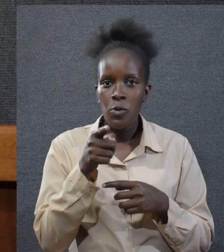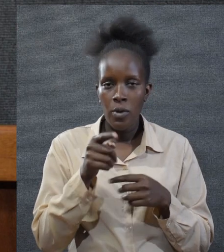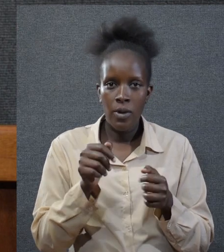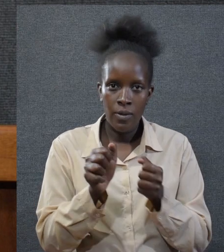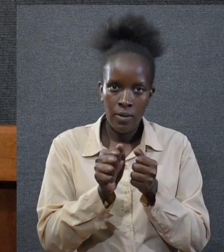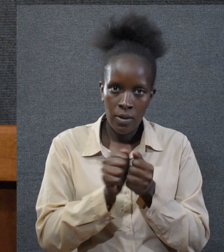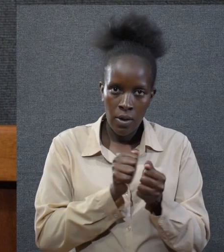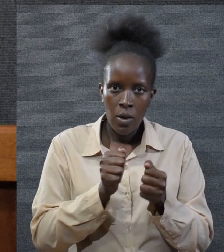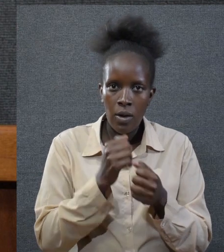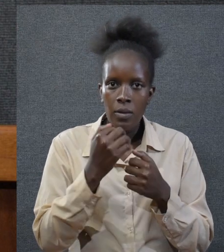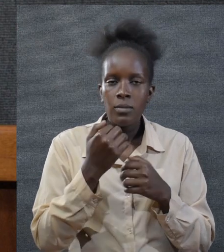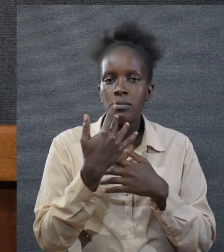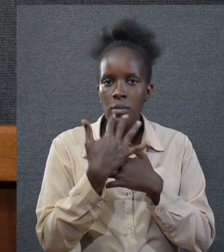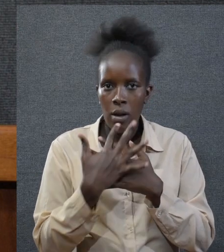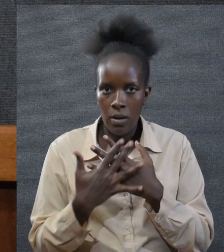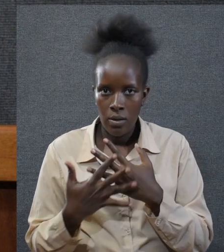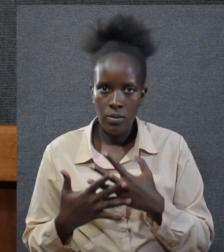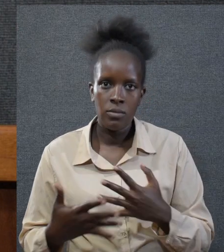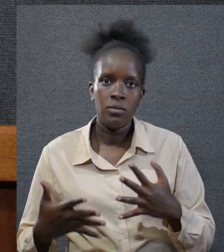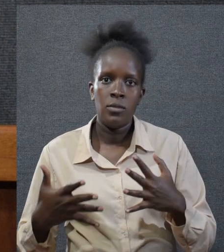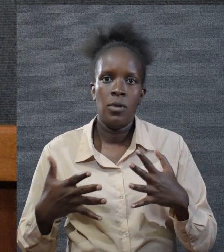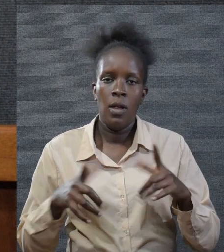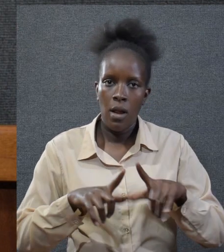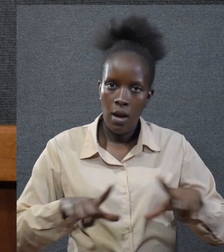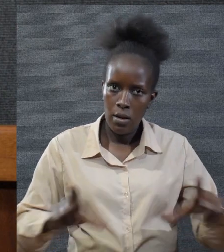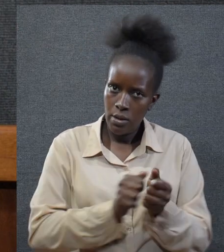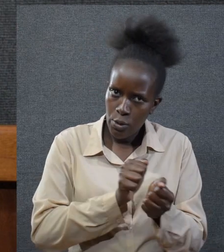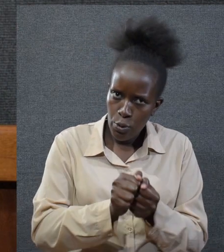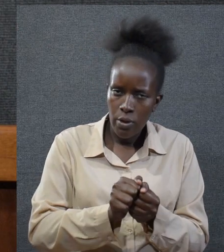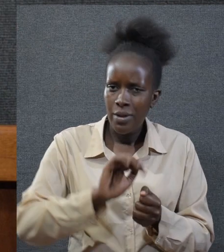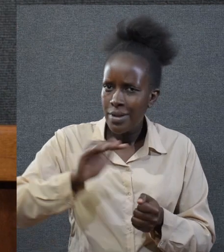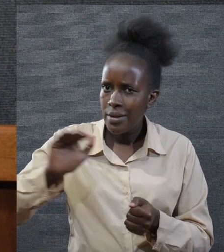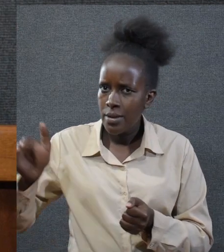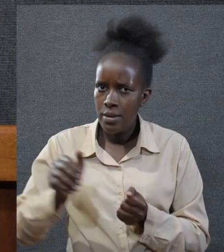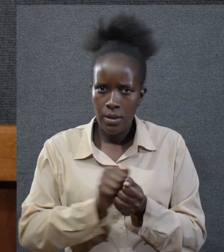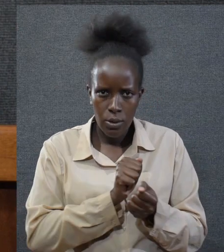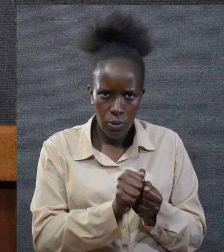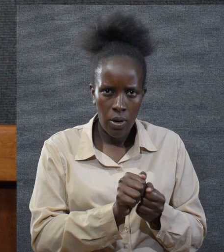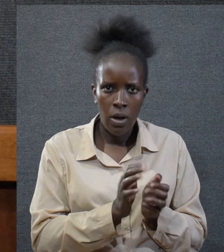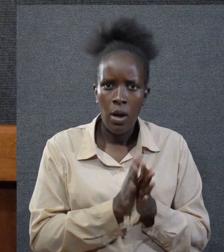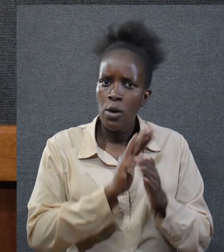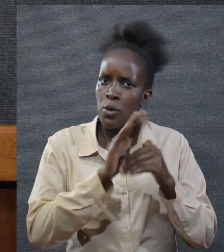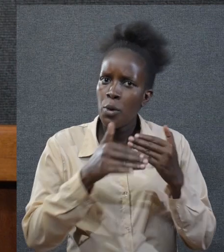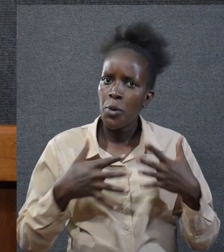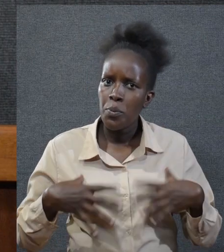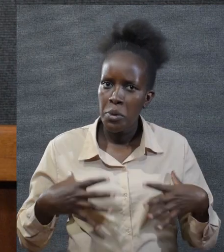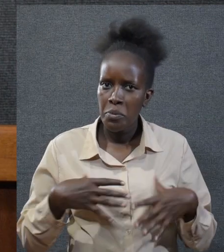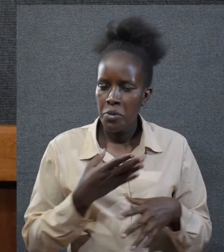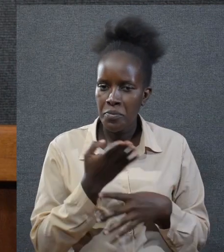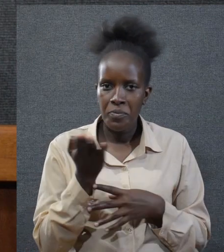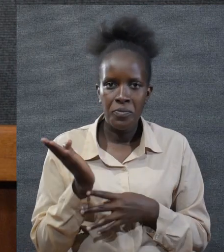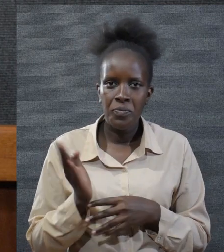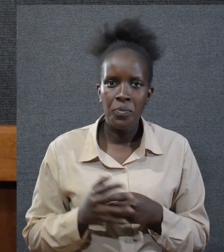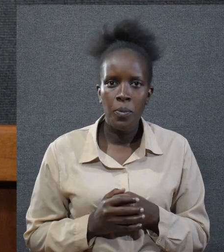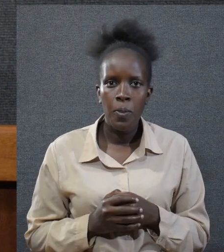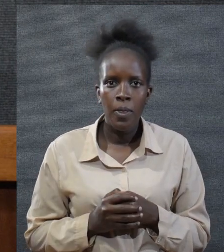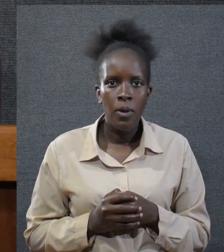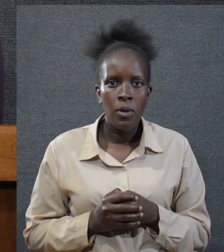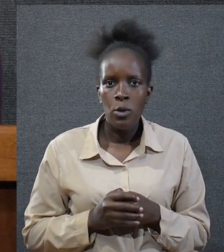For you have shed human blood, you have destroyed lads and cities and everyone in them.